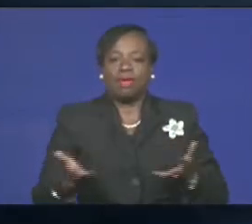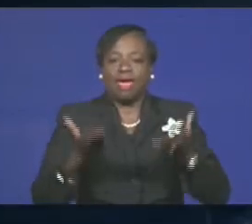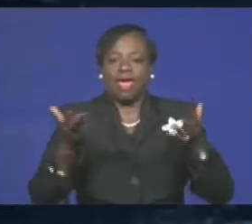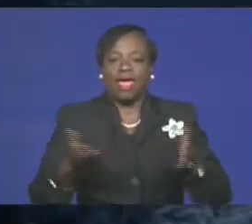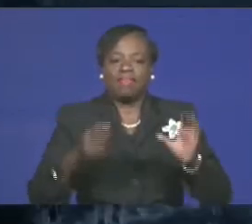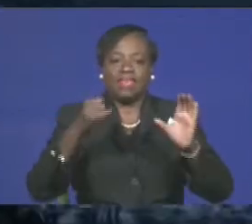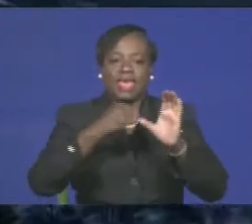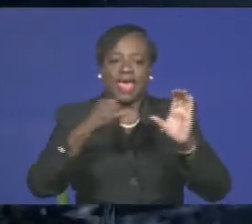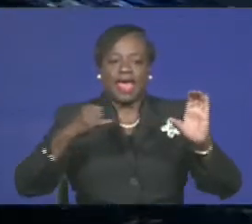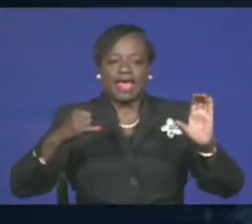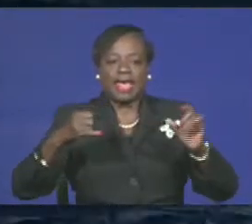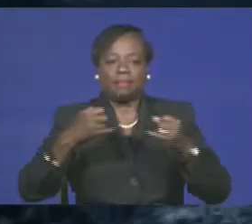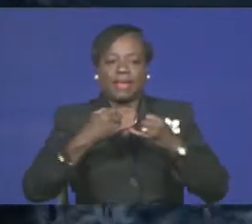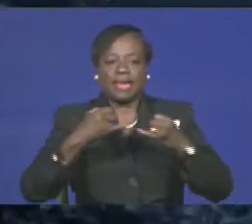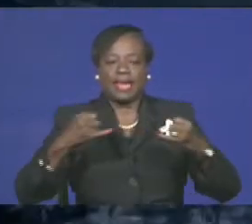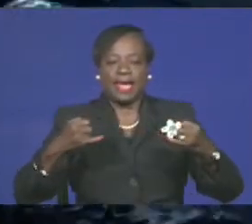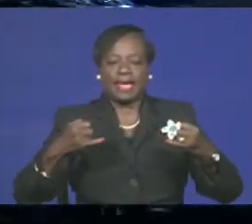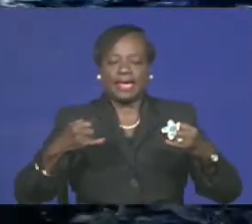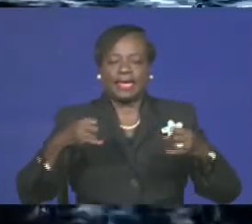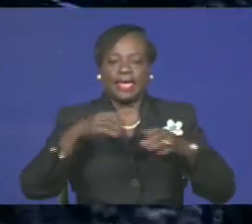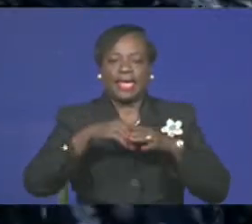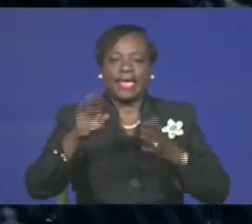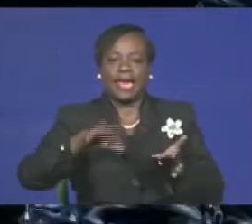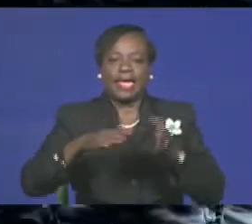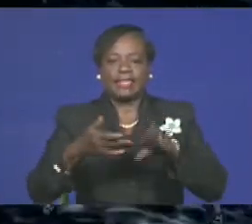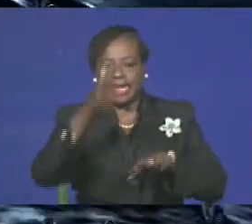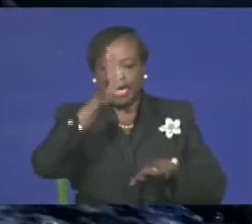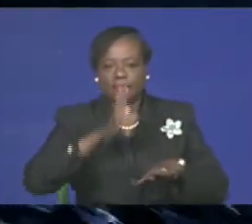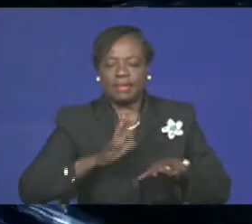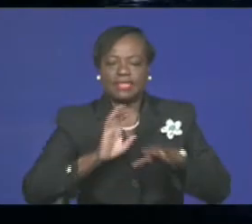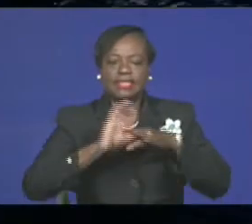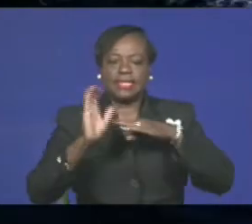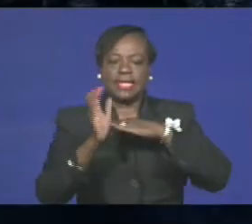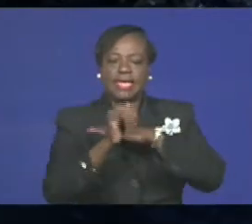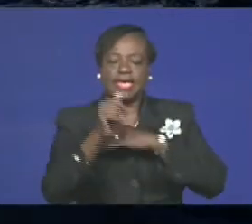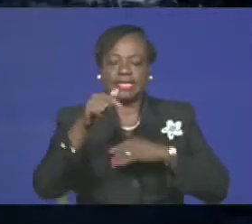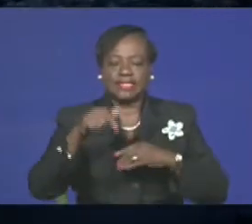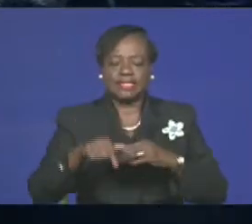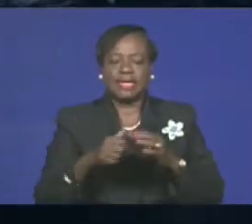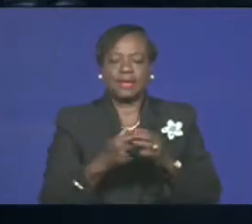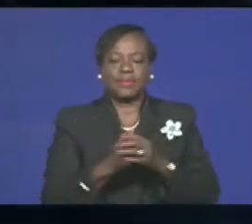on the airport road in Deadman Sea that was down, and one of the cars heading into Hamilton.